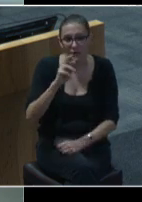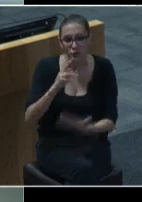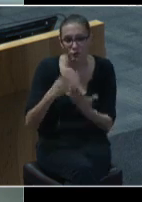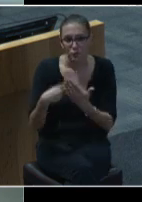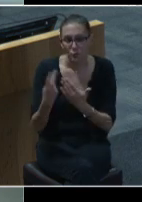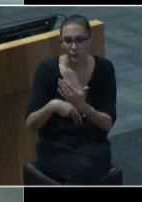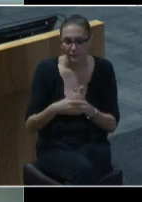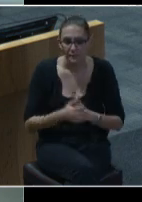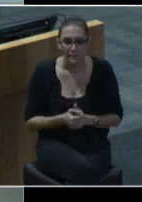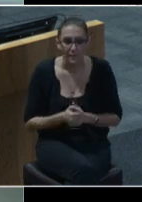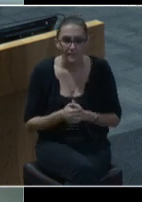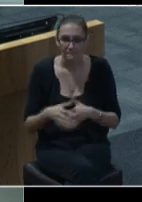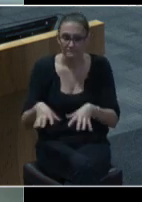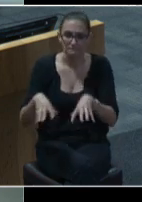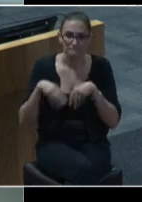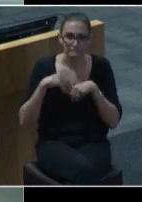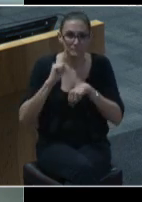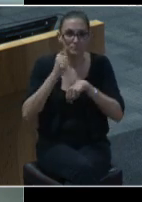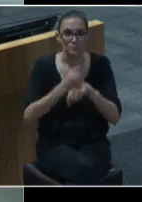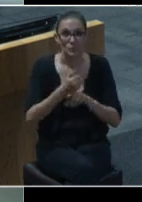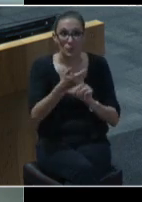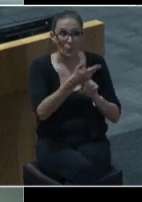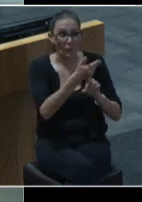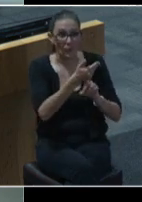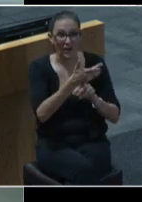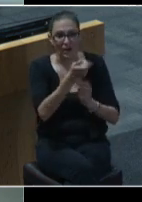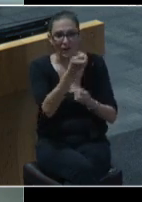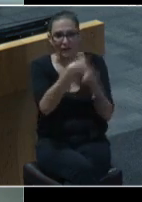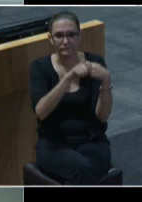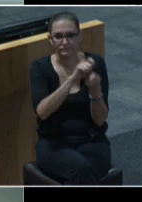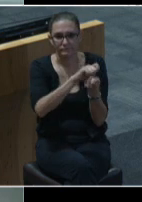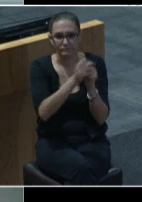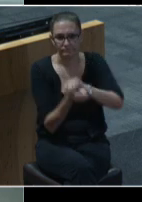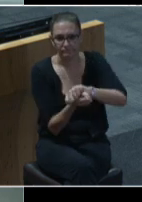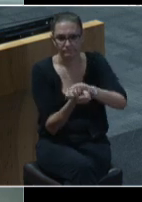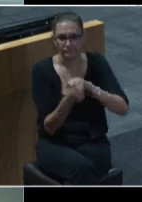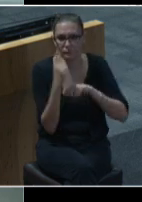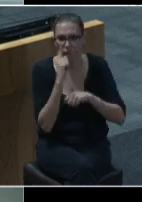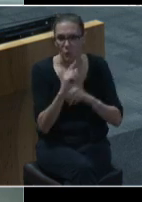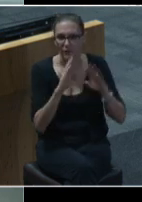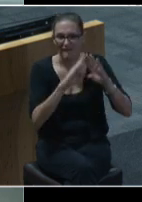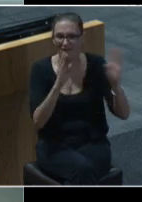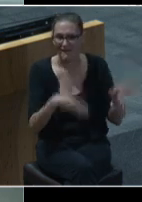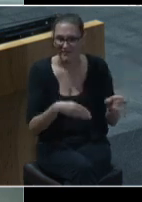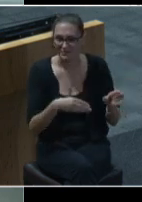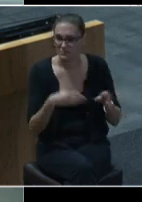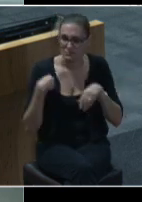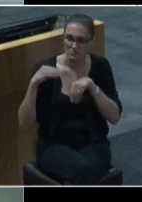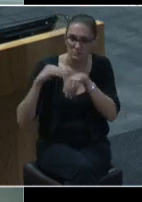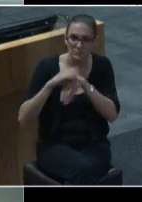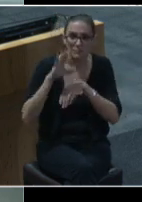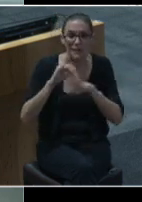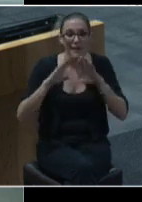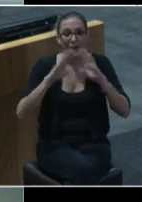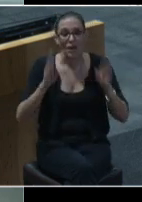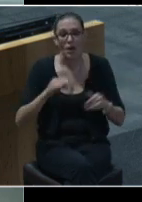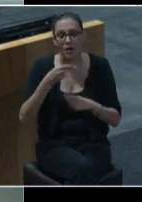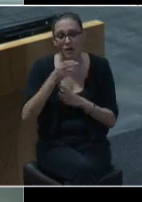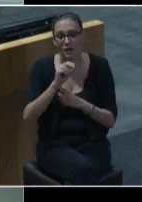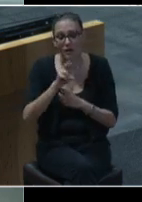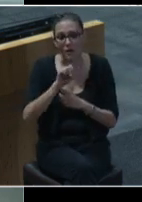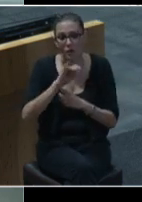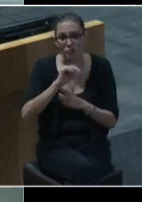and the motel conversion strategy guided by housing first approach to convert motels